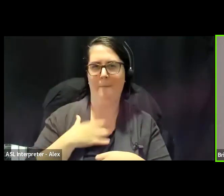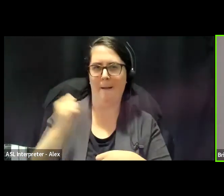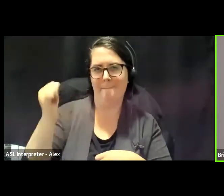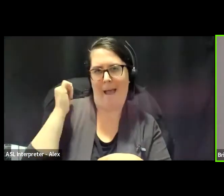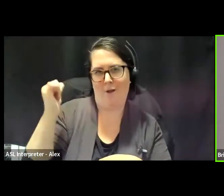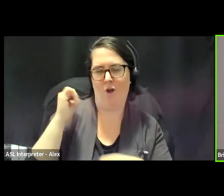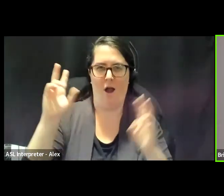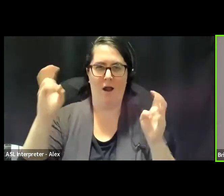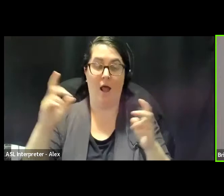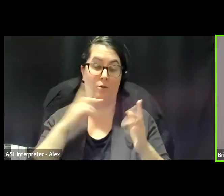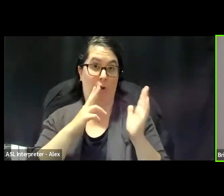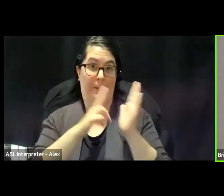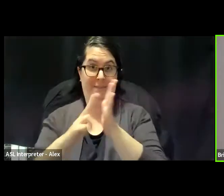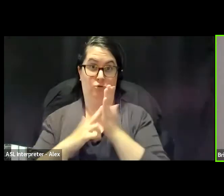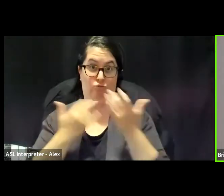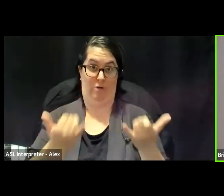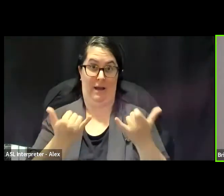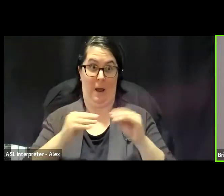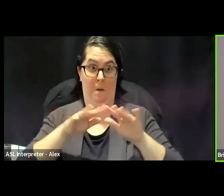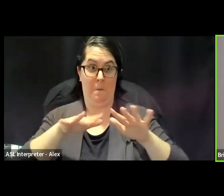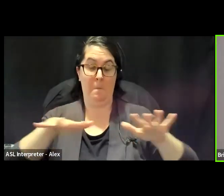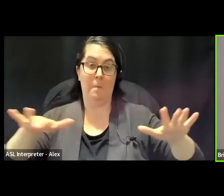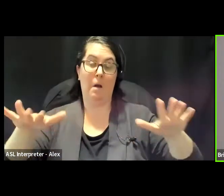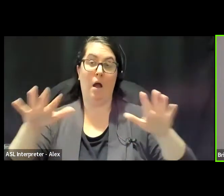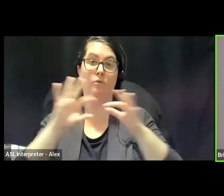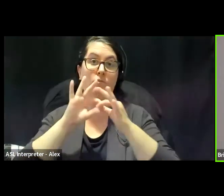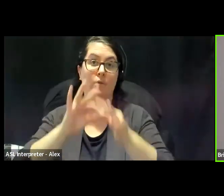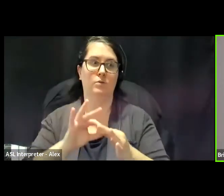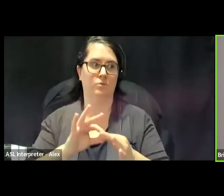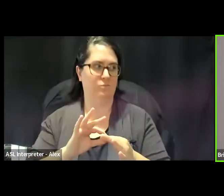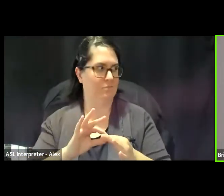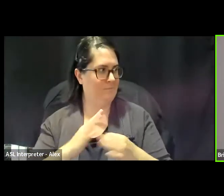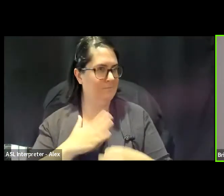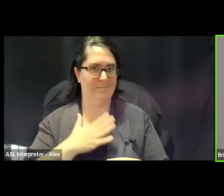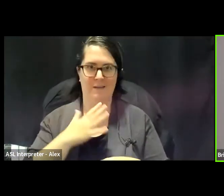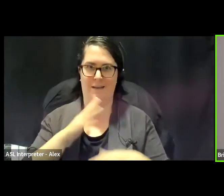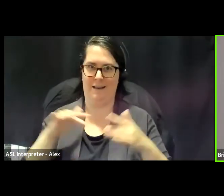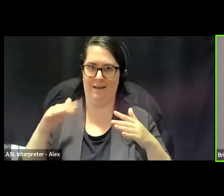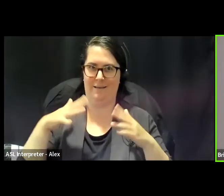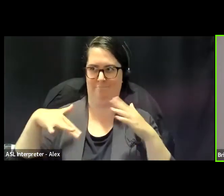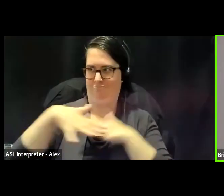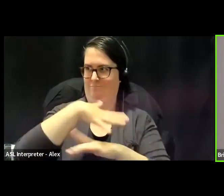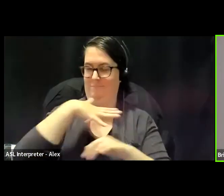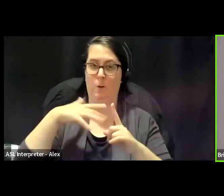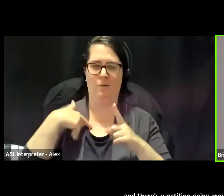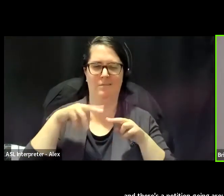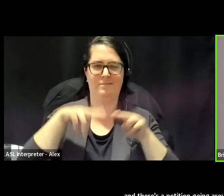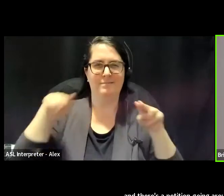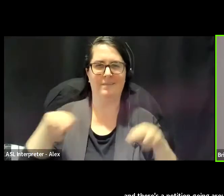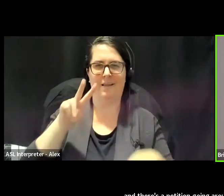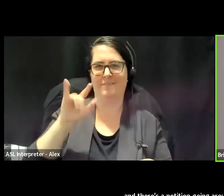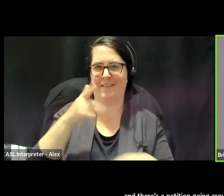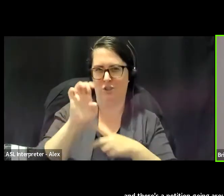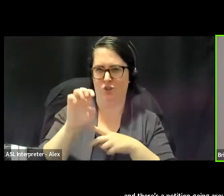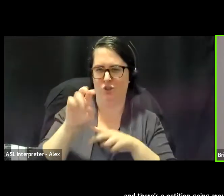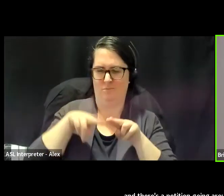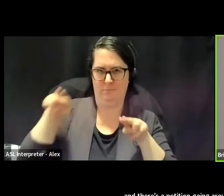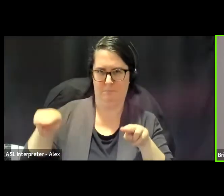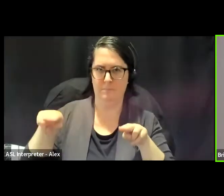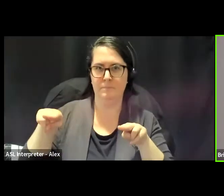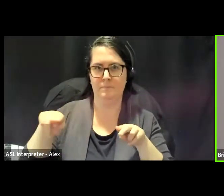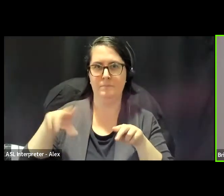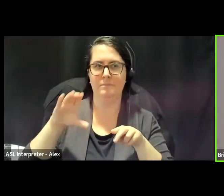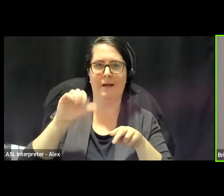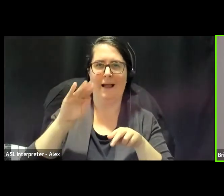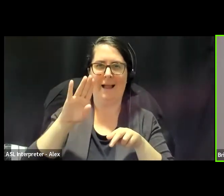a petition going around right now, in regards to our own neighborhood here, we live adjacent to the village and cabbage